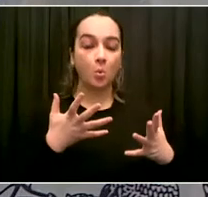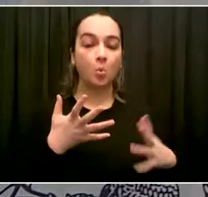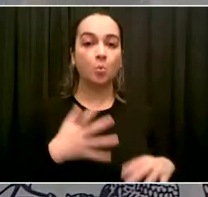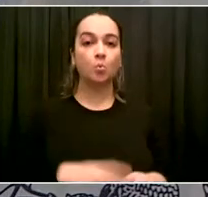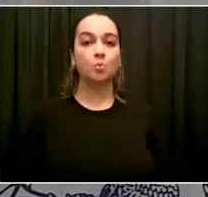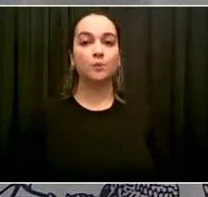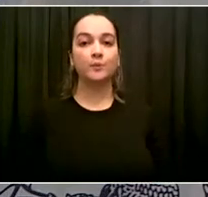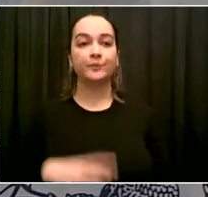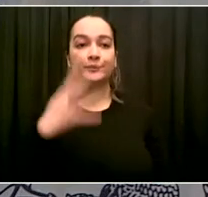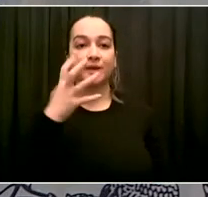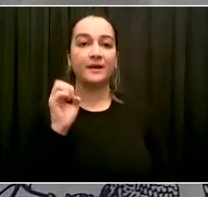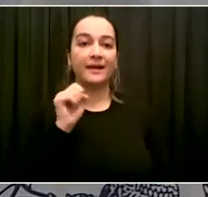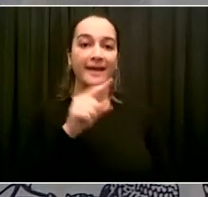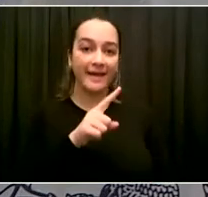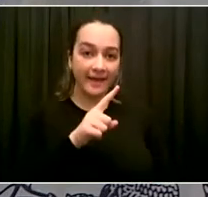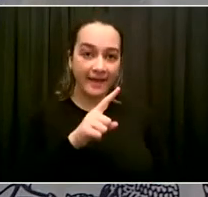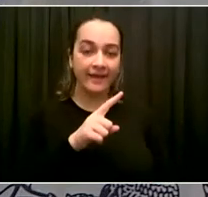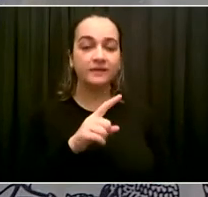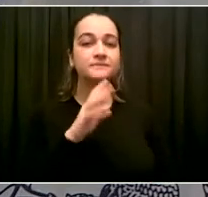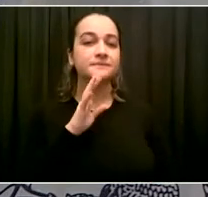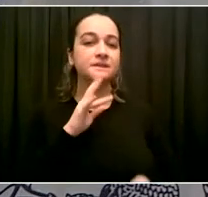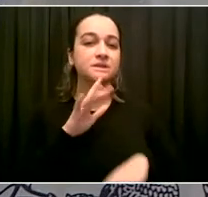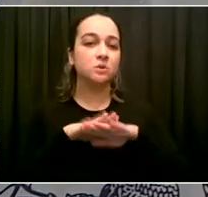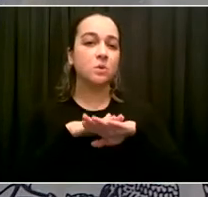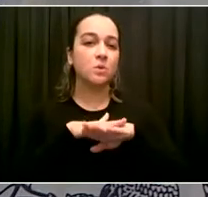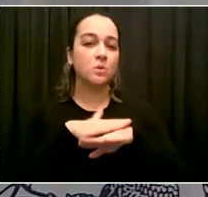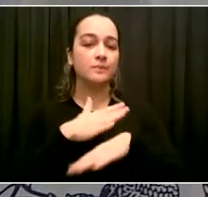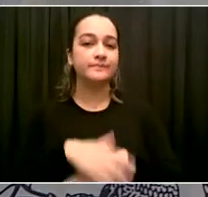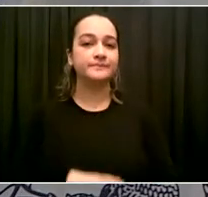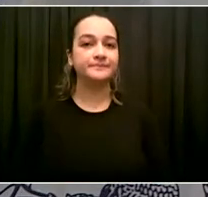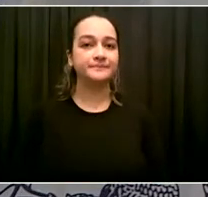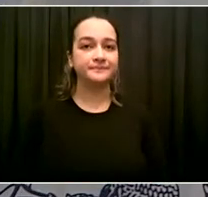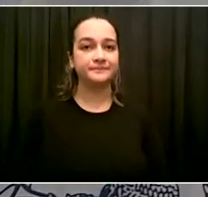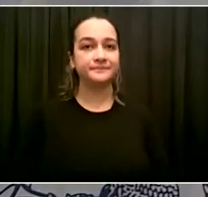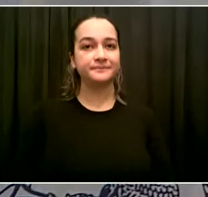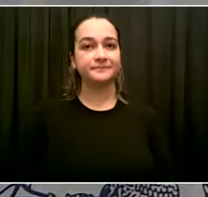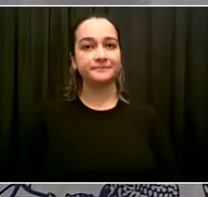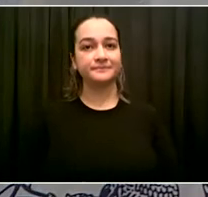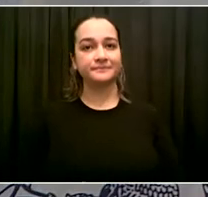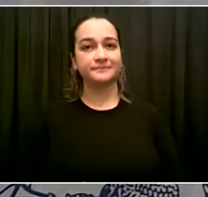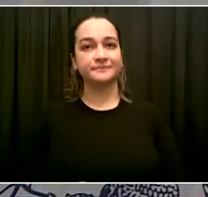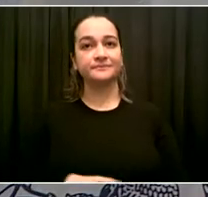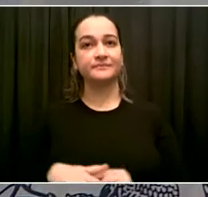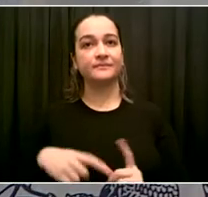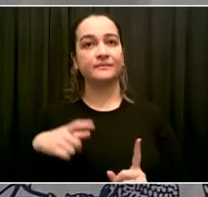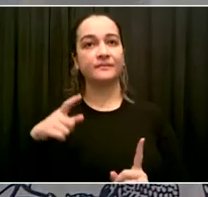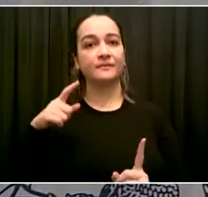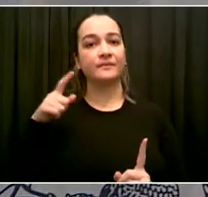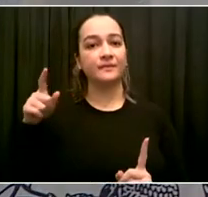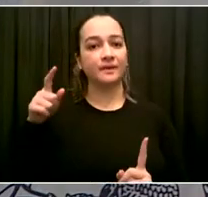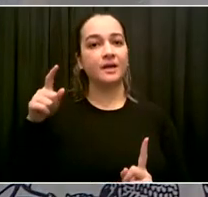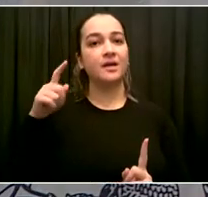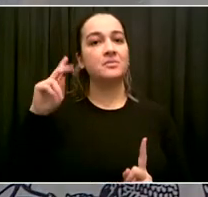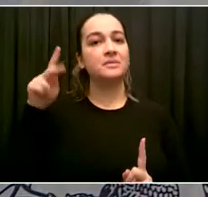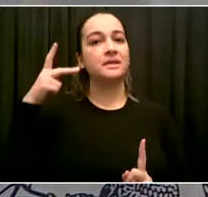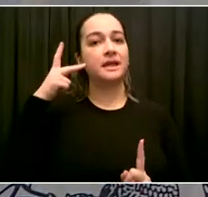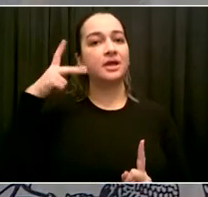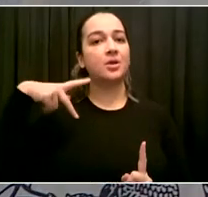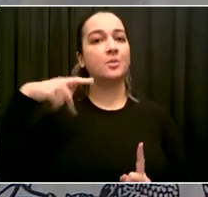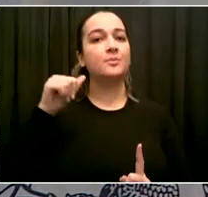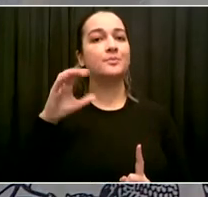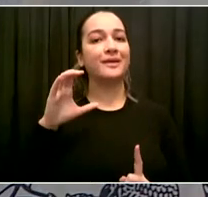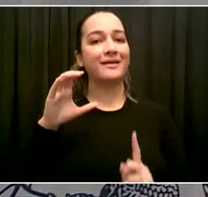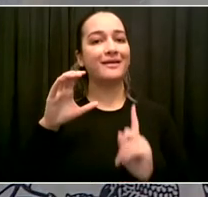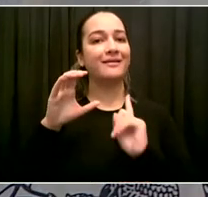the mayor's race. Sean Donovan, a story in the Times today about his PAC, where his father